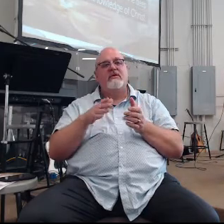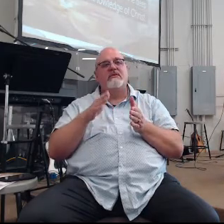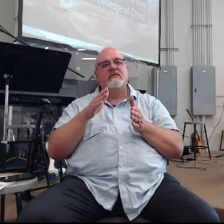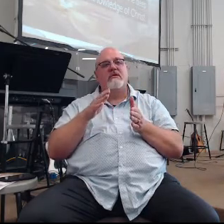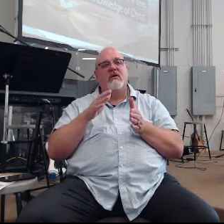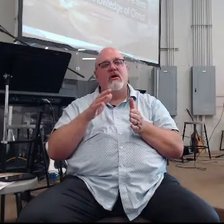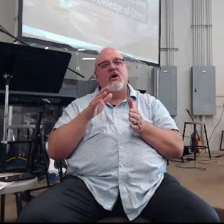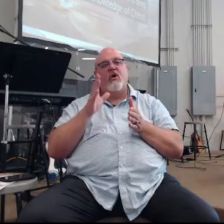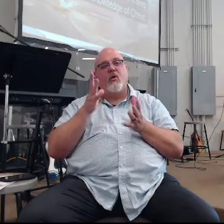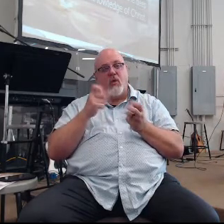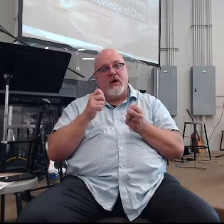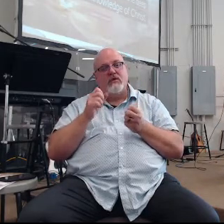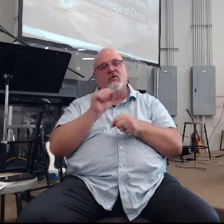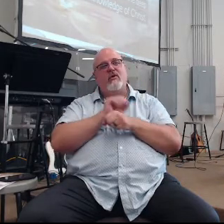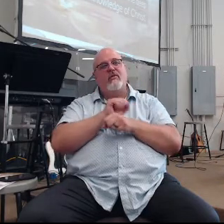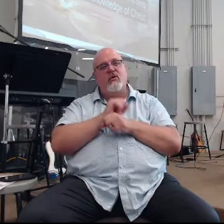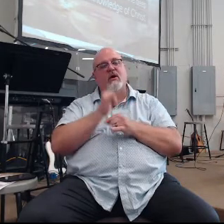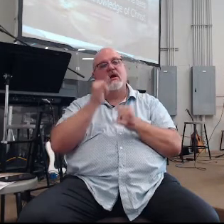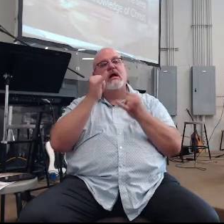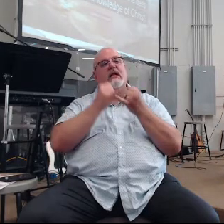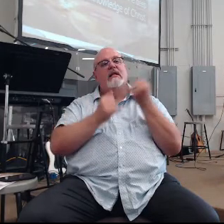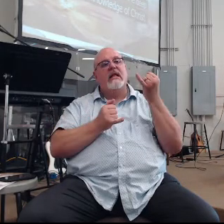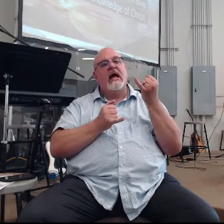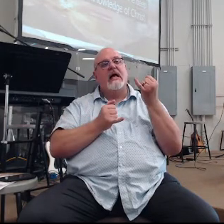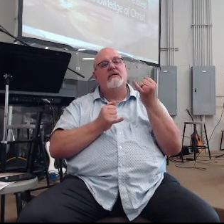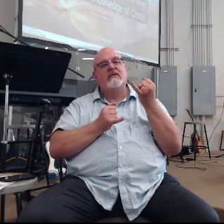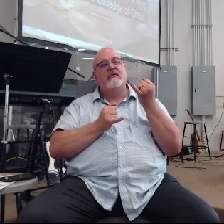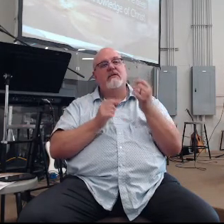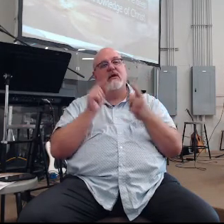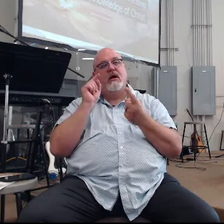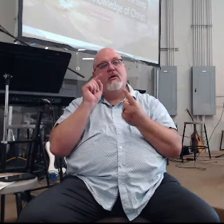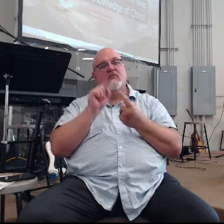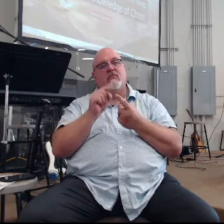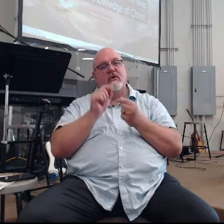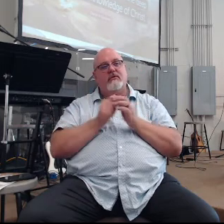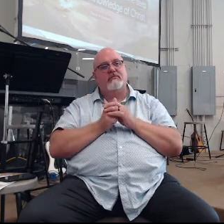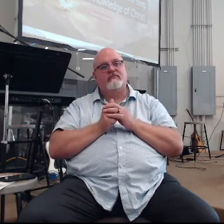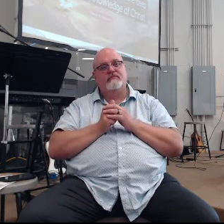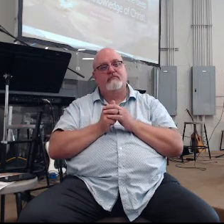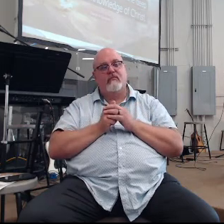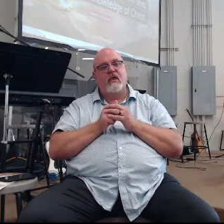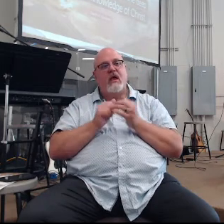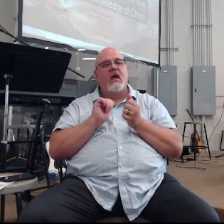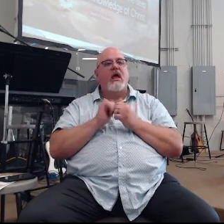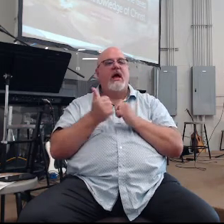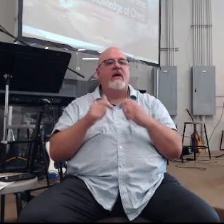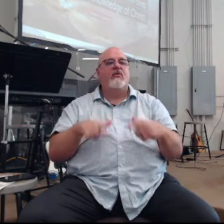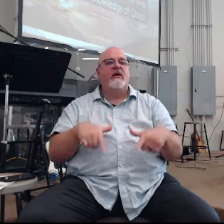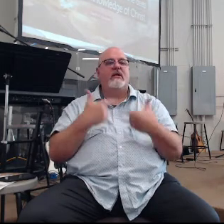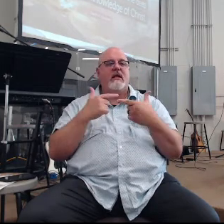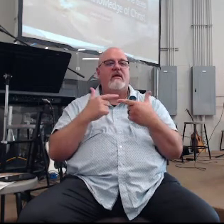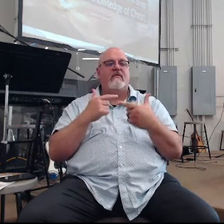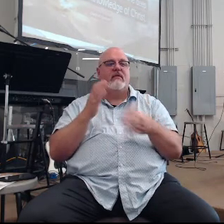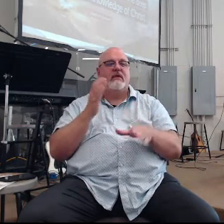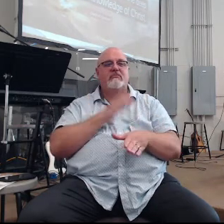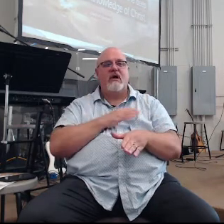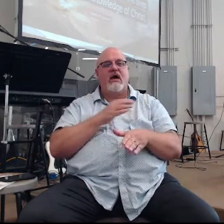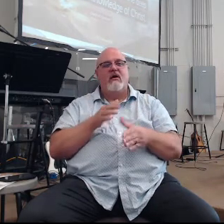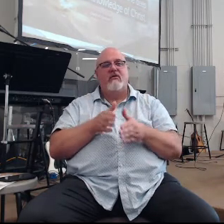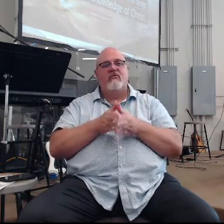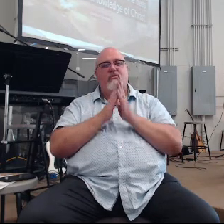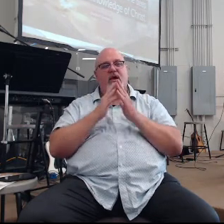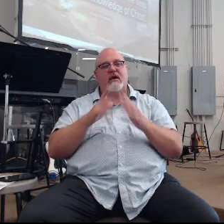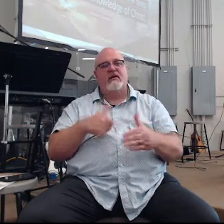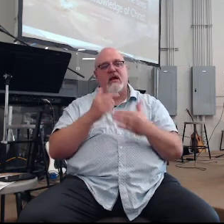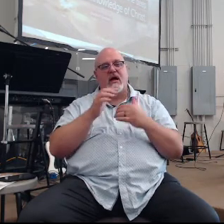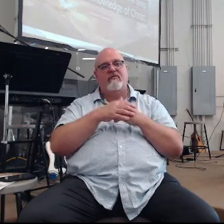willing to do the work and that brings us to our last point so how do we live this power filled prayer life calling on